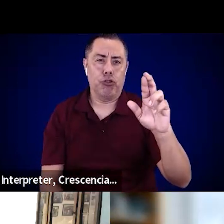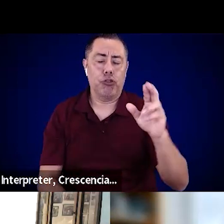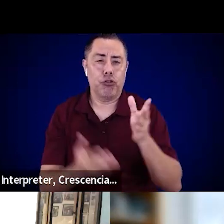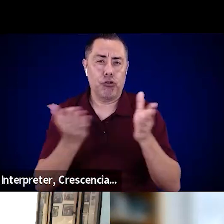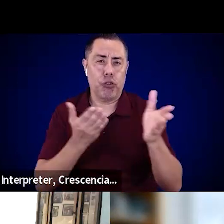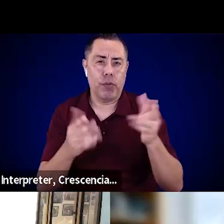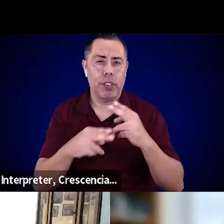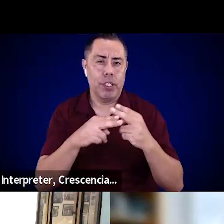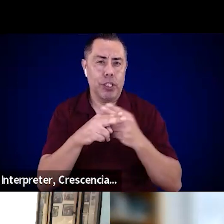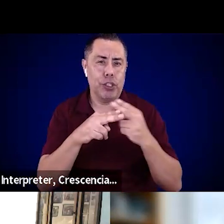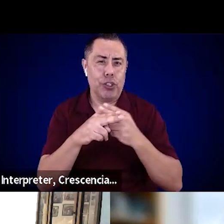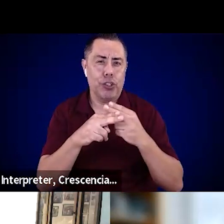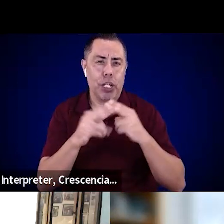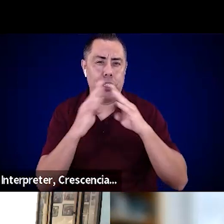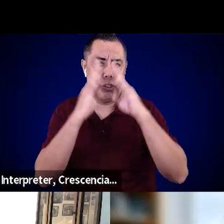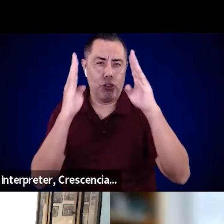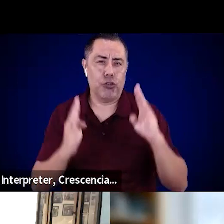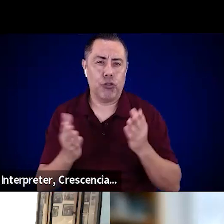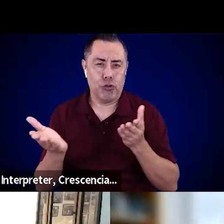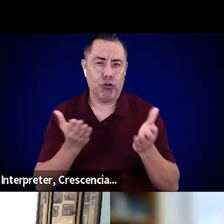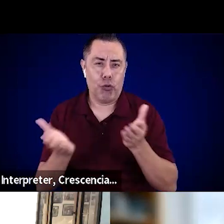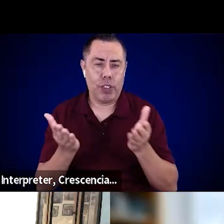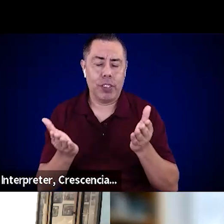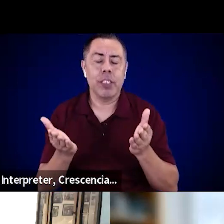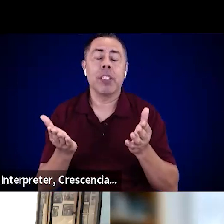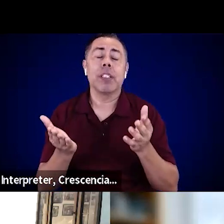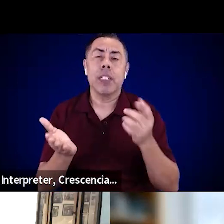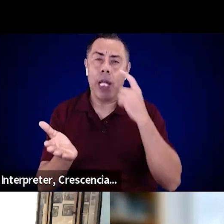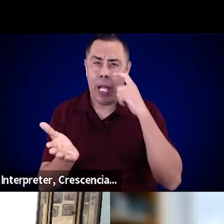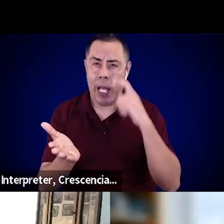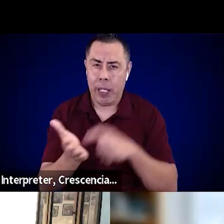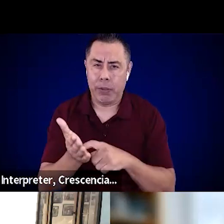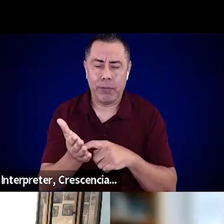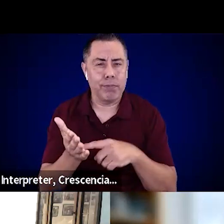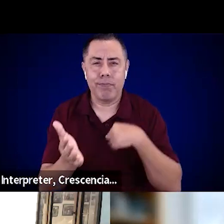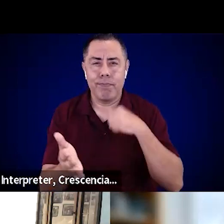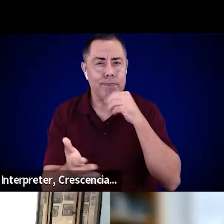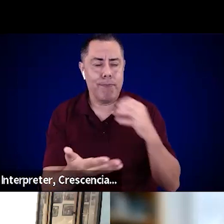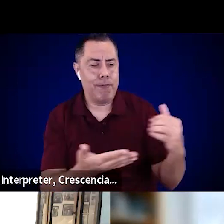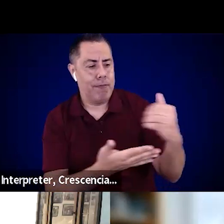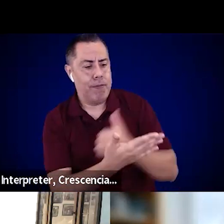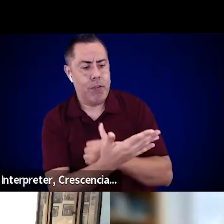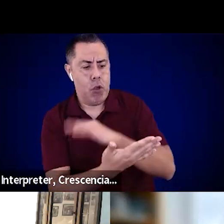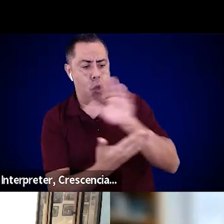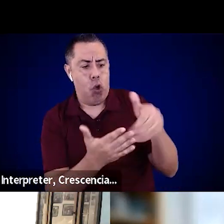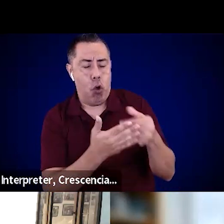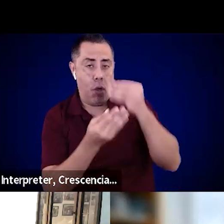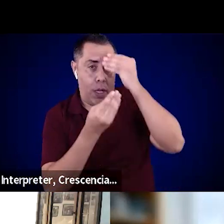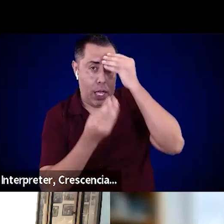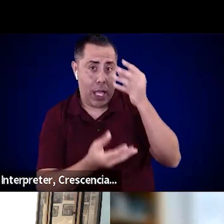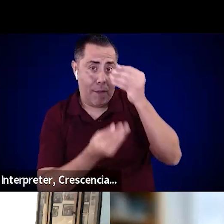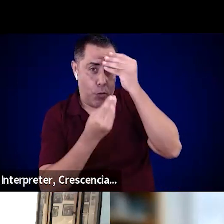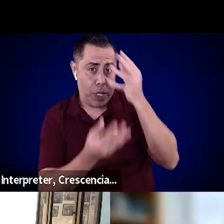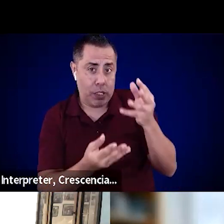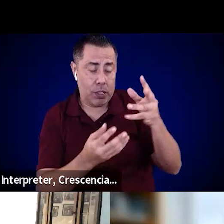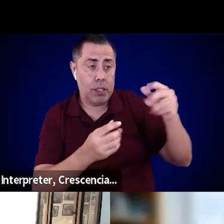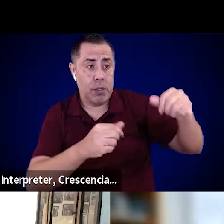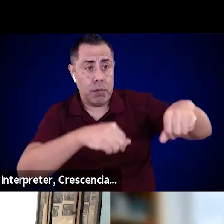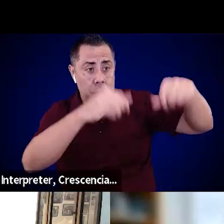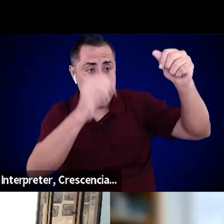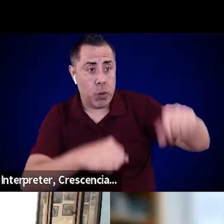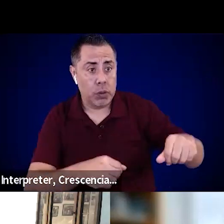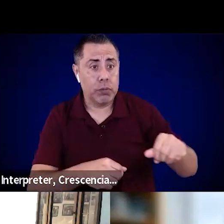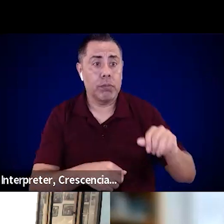that I have all the information that is posted in written fashion with respect that I know how to get around the shelter